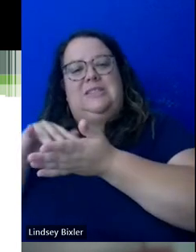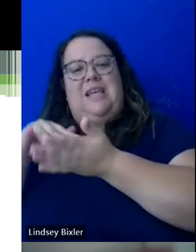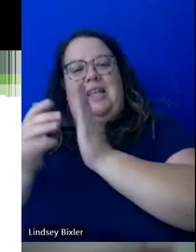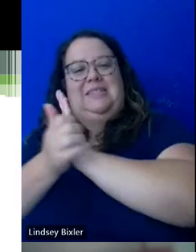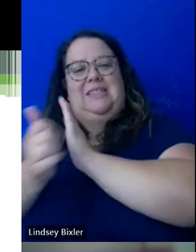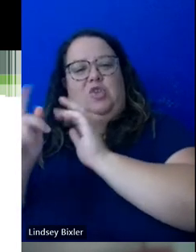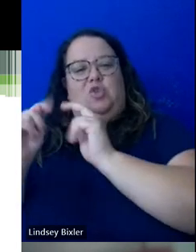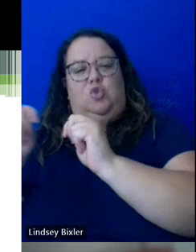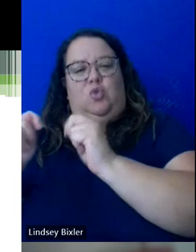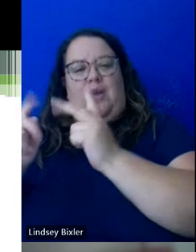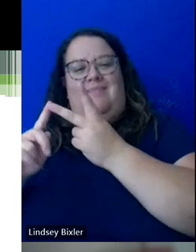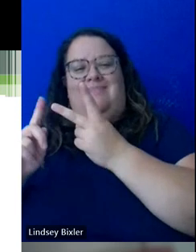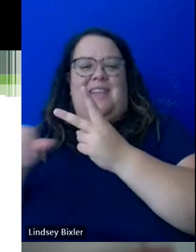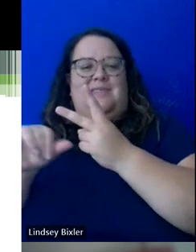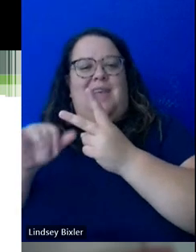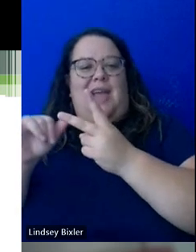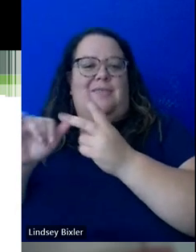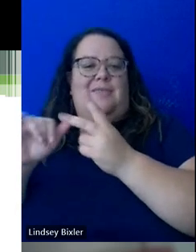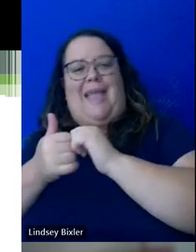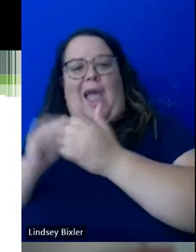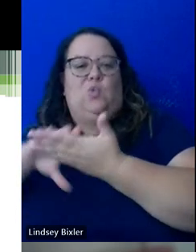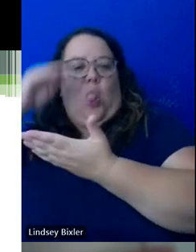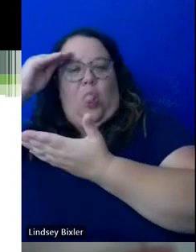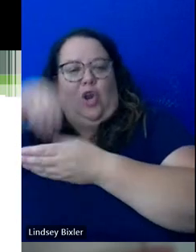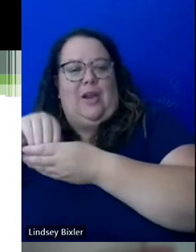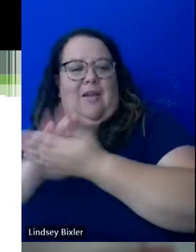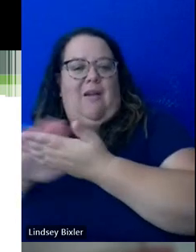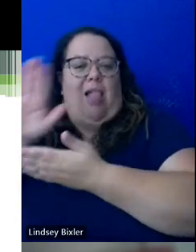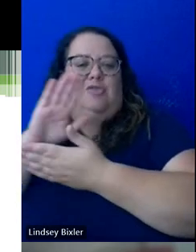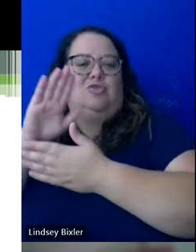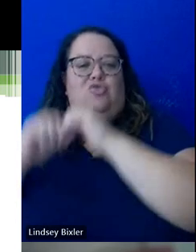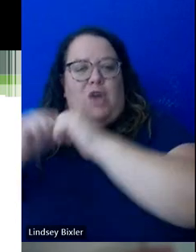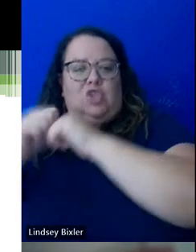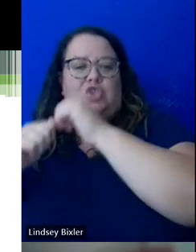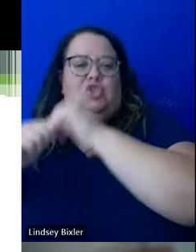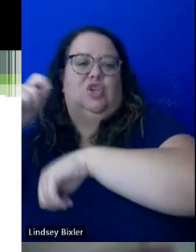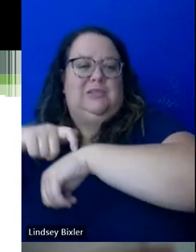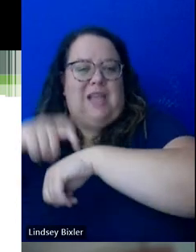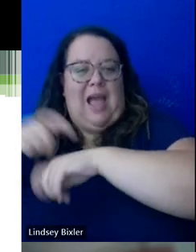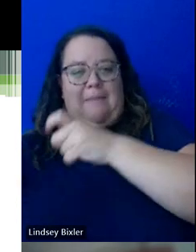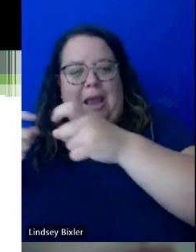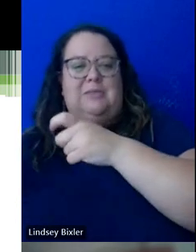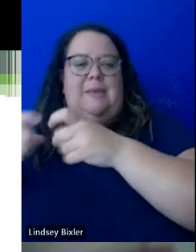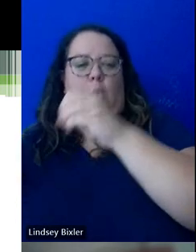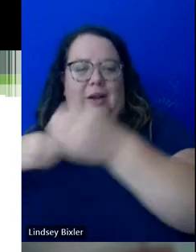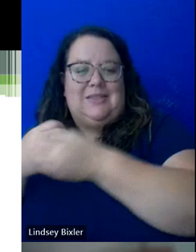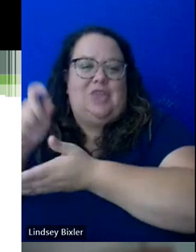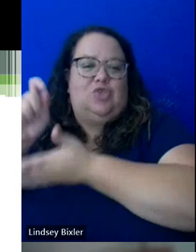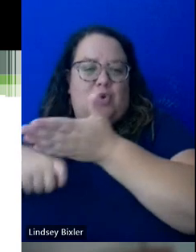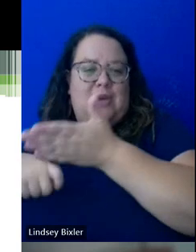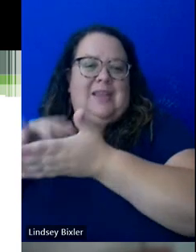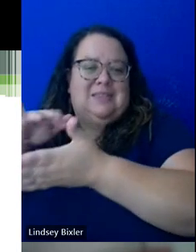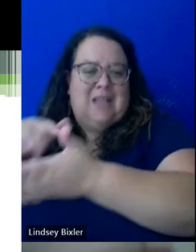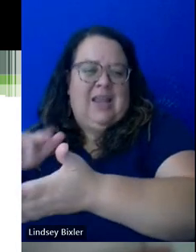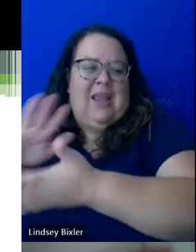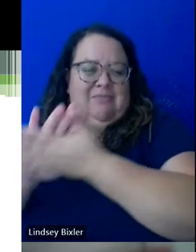fundamentals of learning in college, creating a structure around executive functioning, time management, organization, note taking, study strategies, and